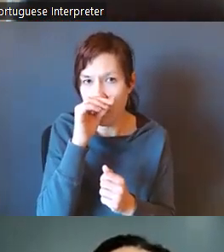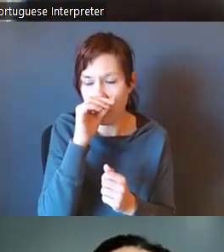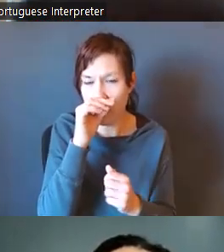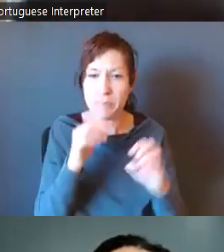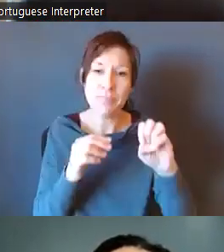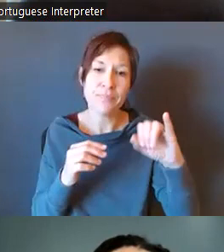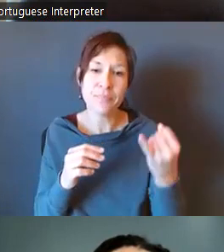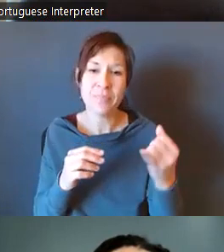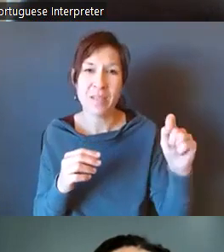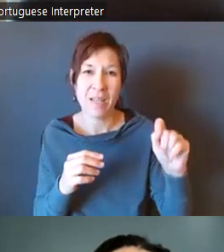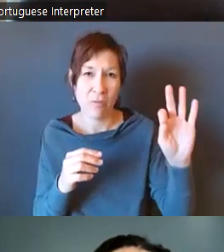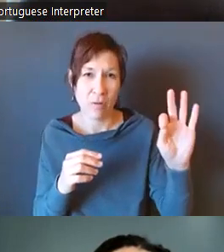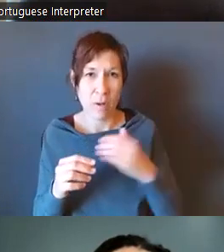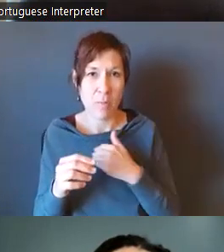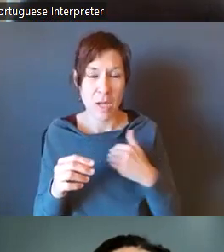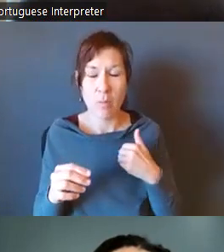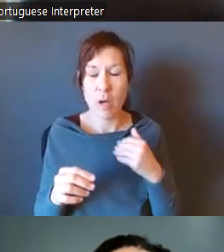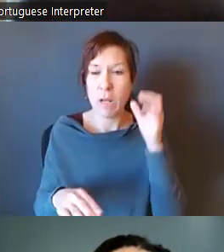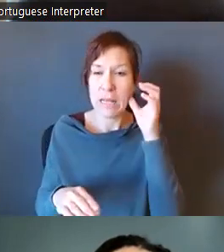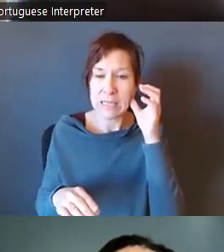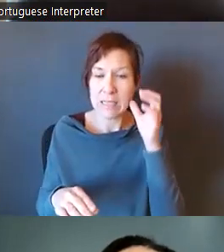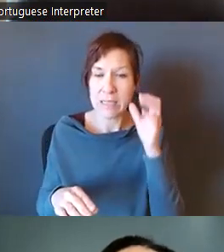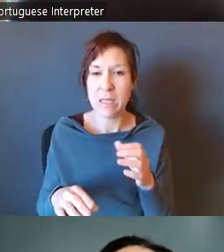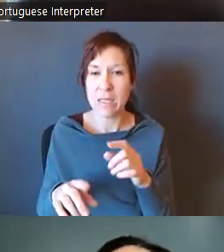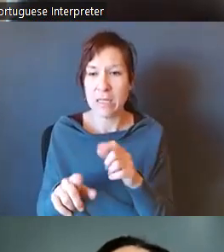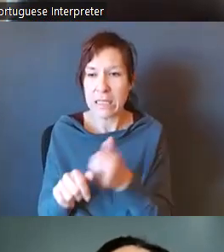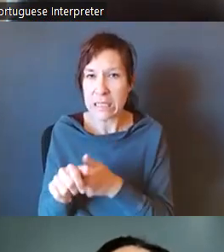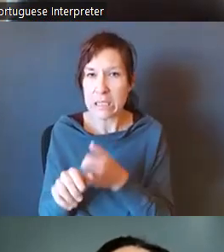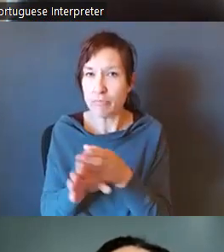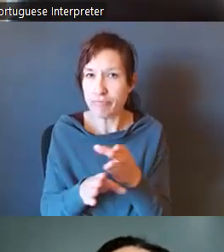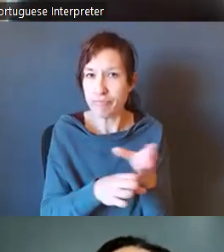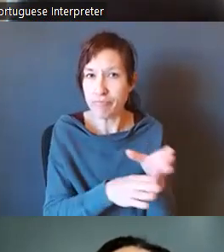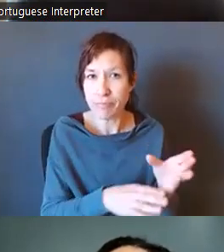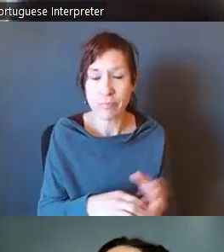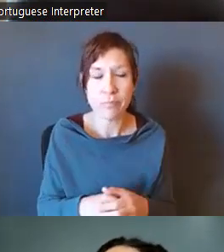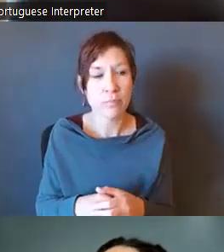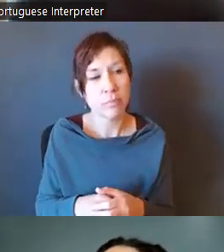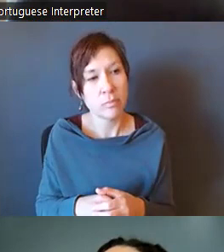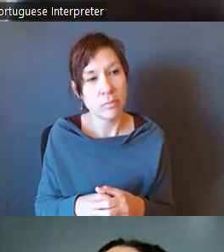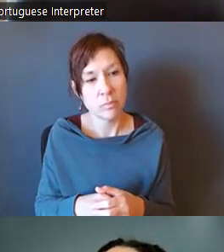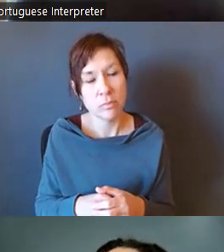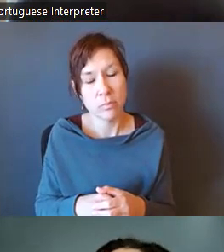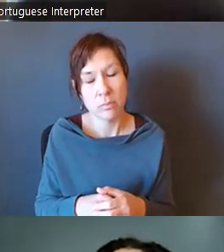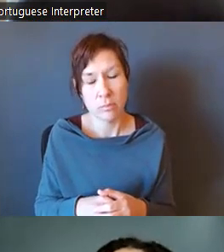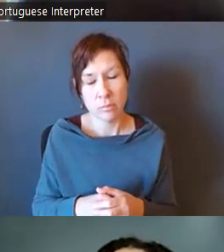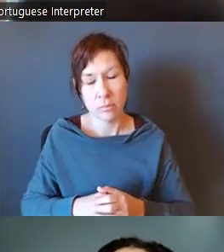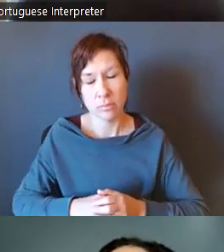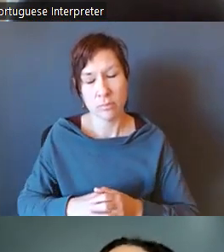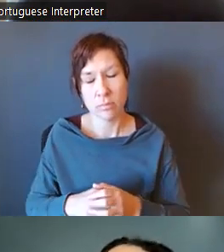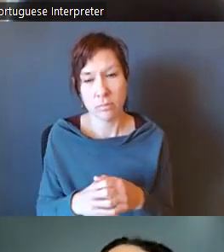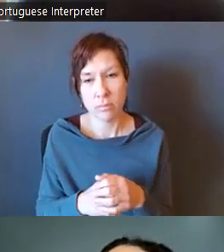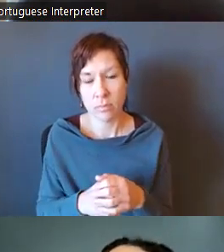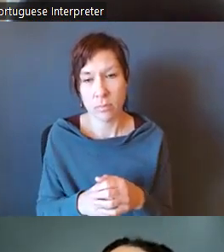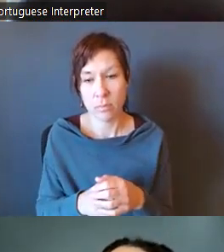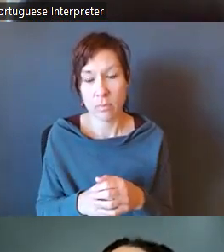and attend the ones that pertain to the topic that was being addressed. The task force members then took what they